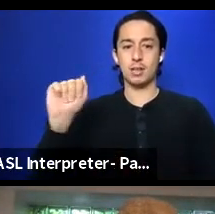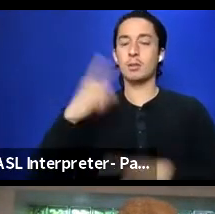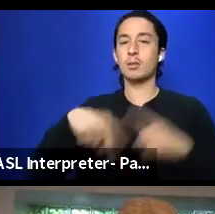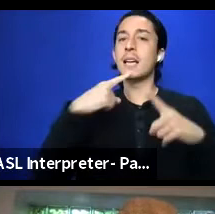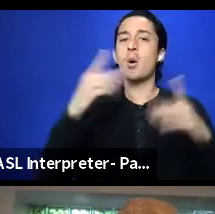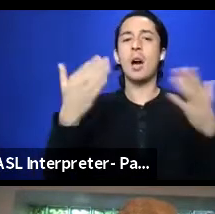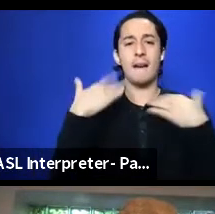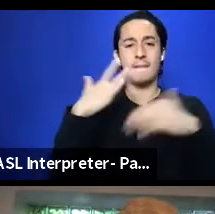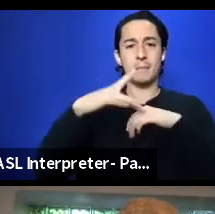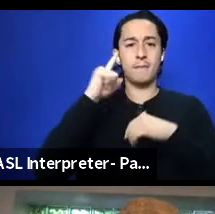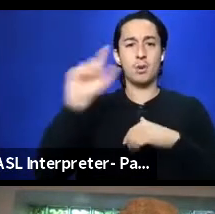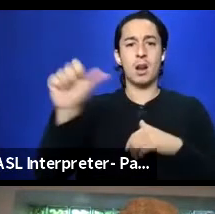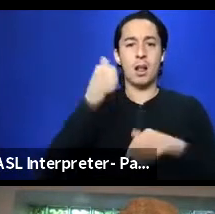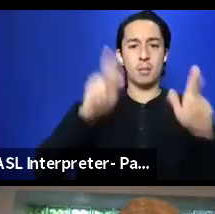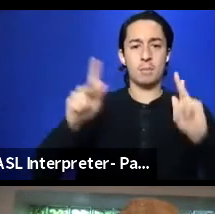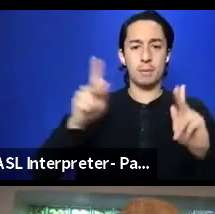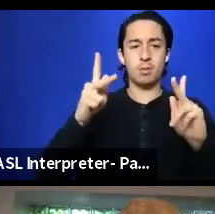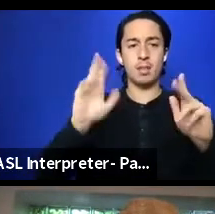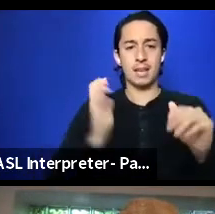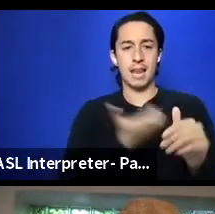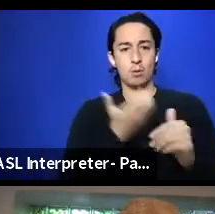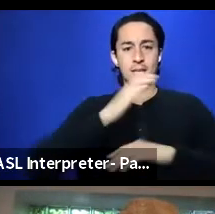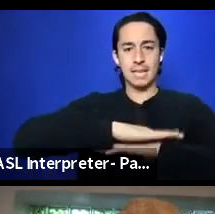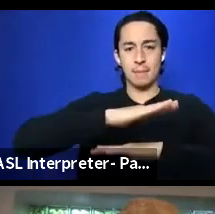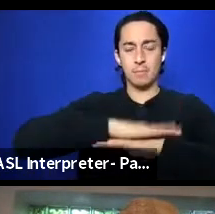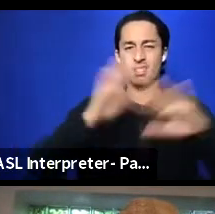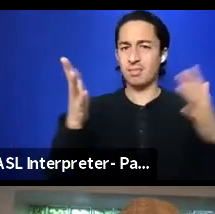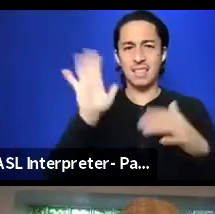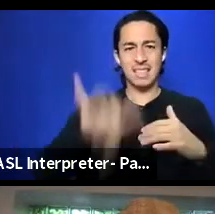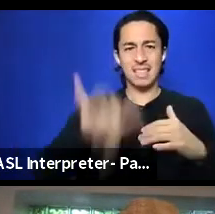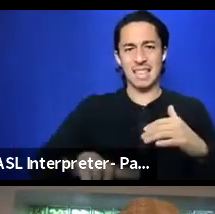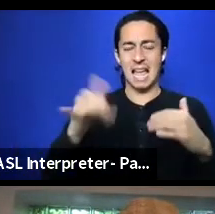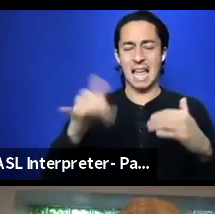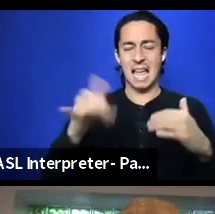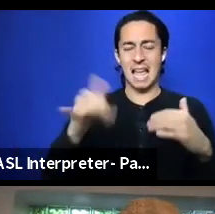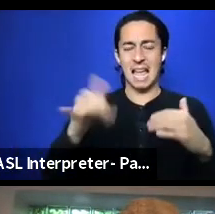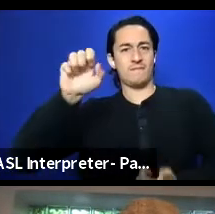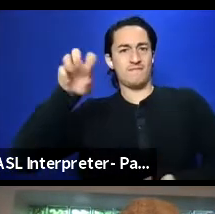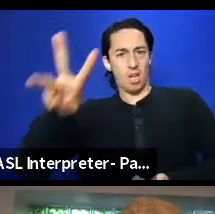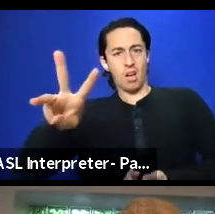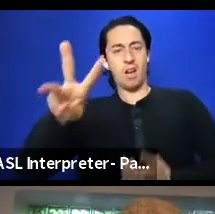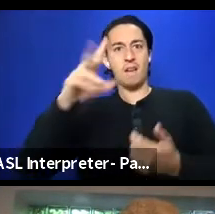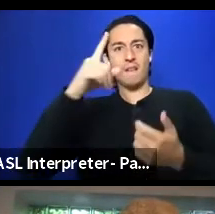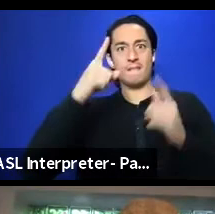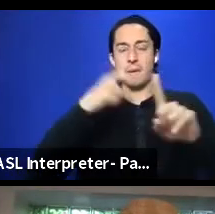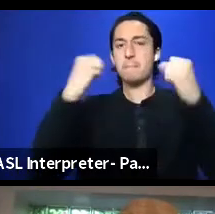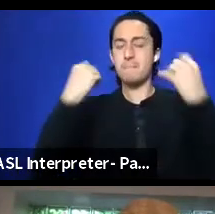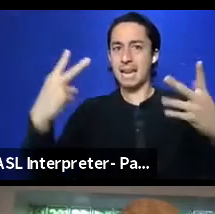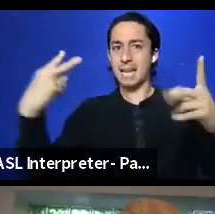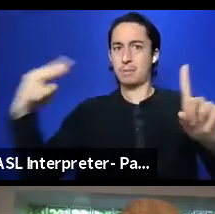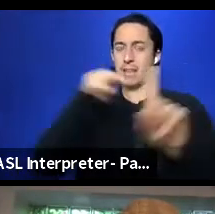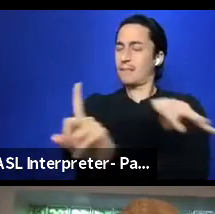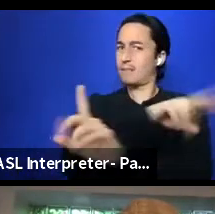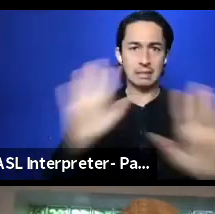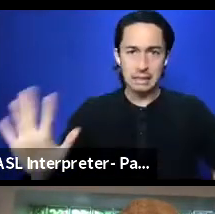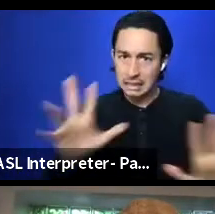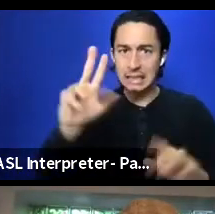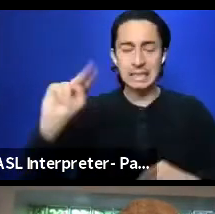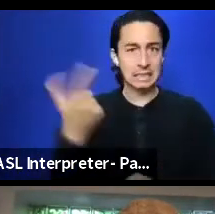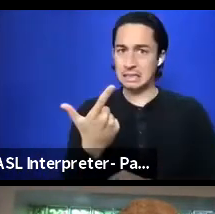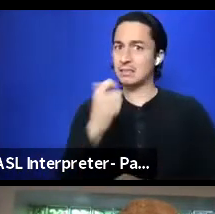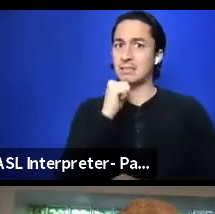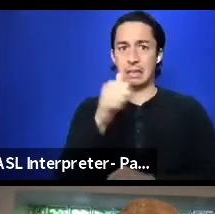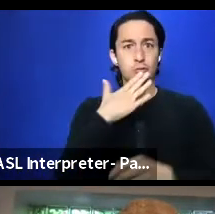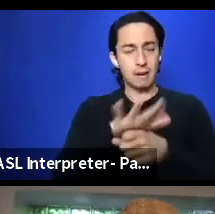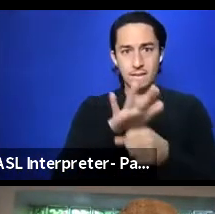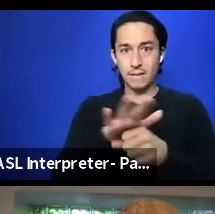people at our table. That's, that's just flawed from so many perspectives to start with. What we realized we had to do was to just